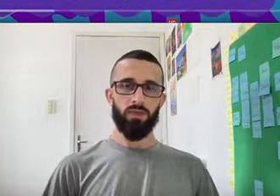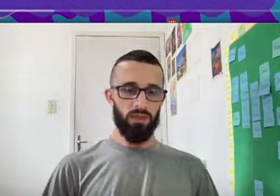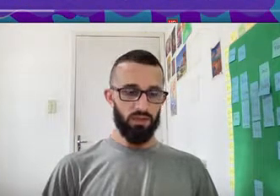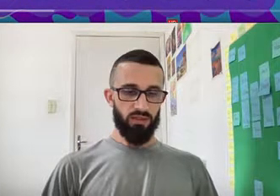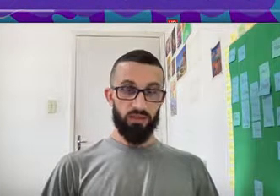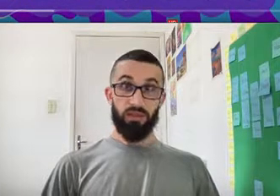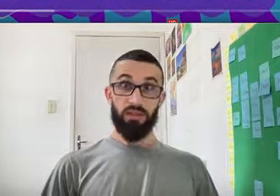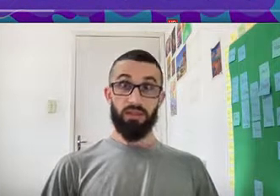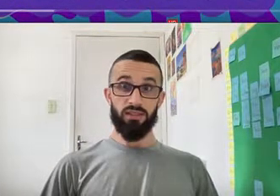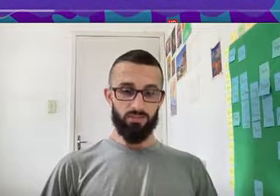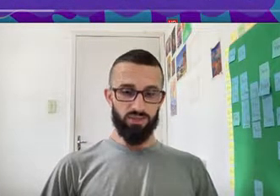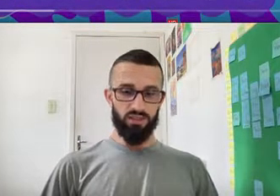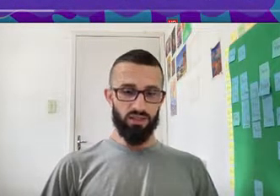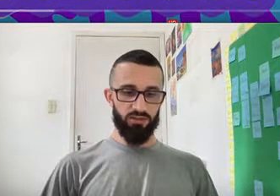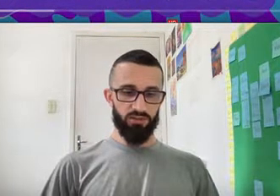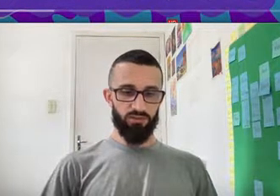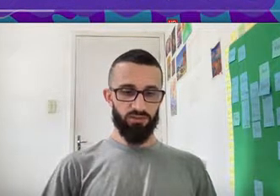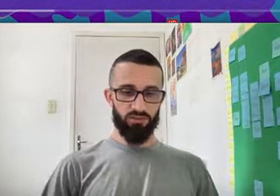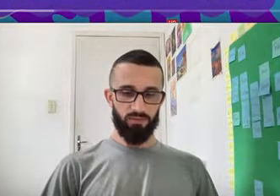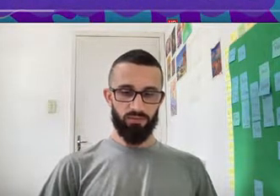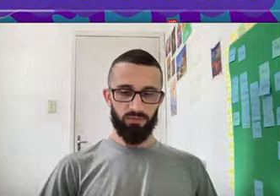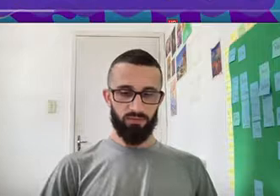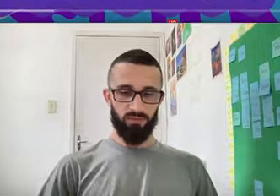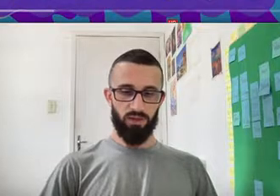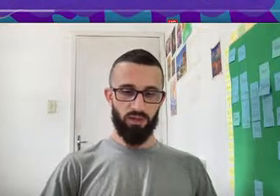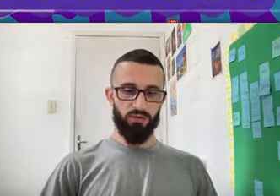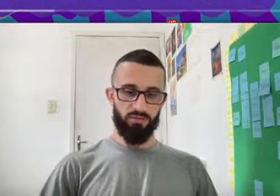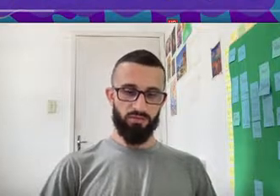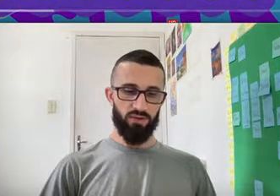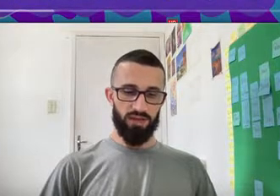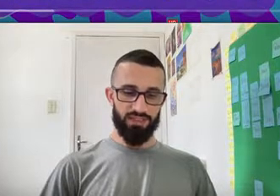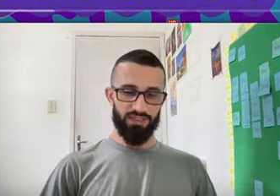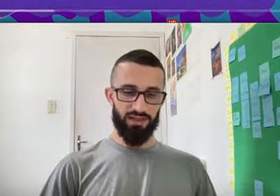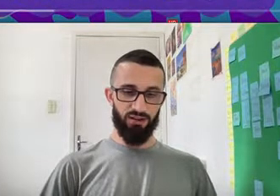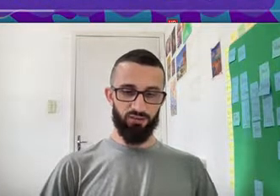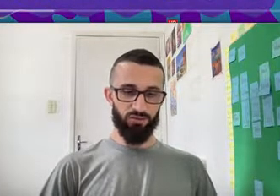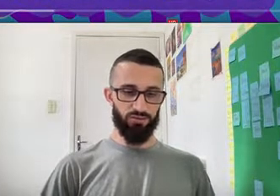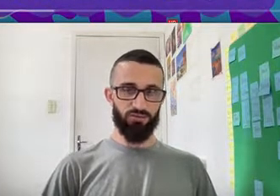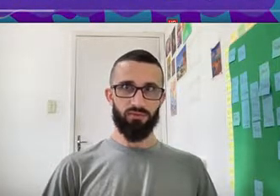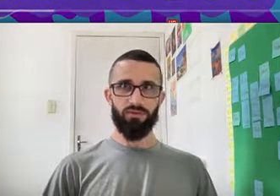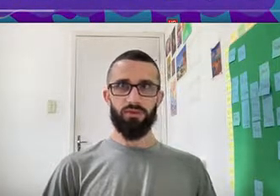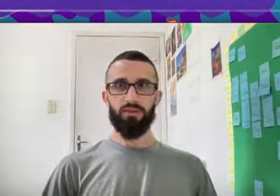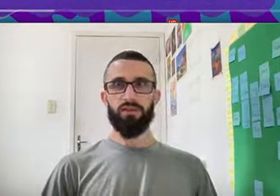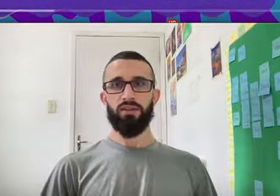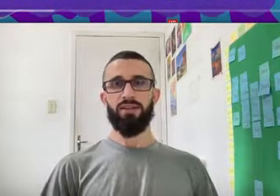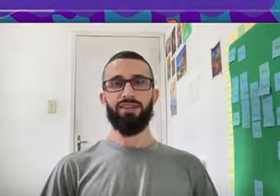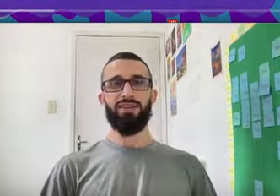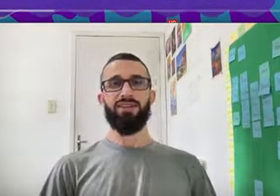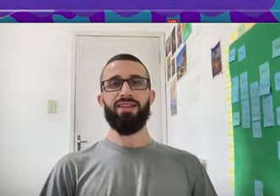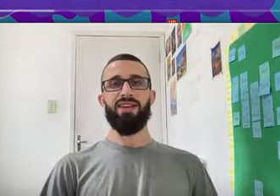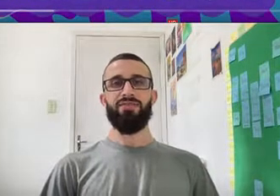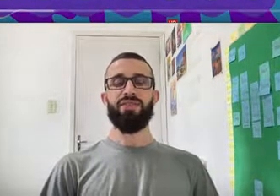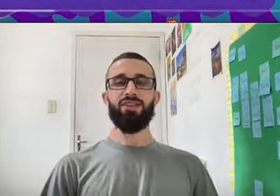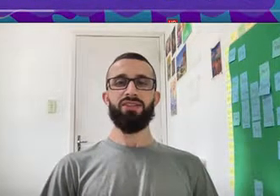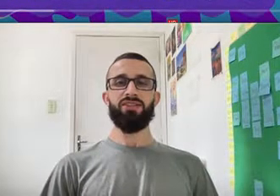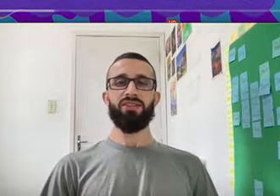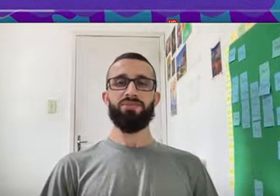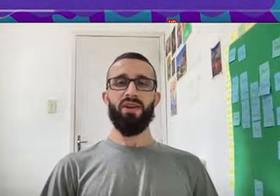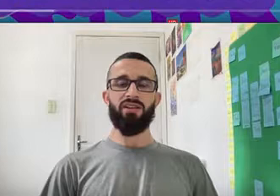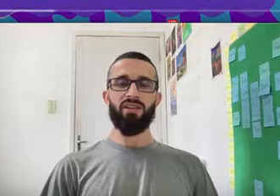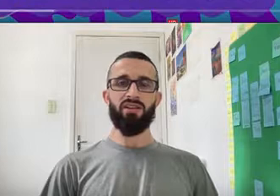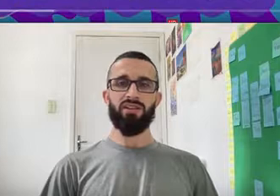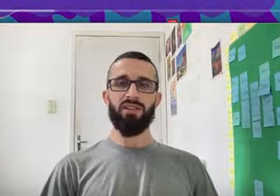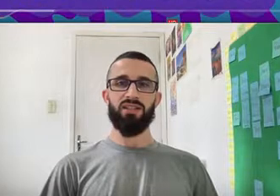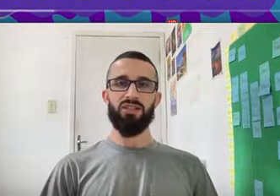Esse mercado É um Assalto This